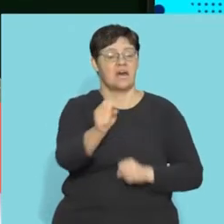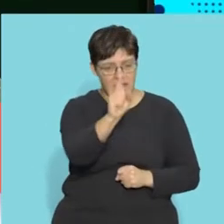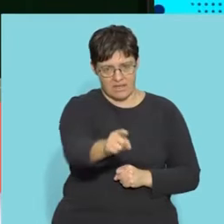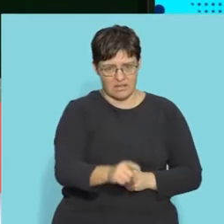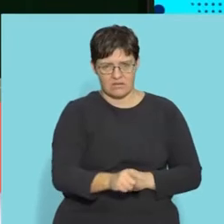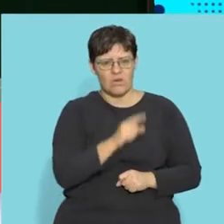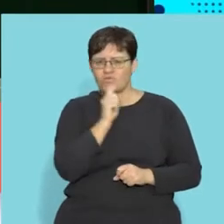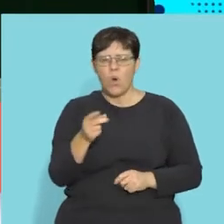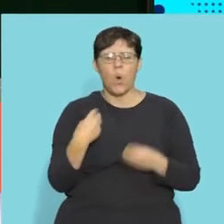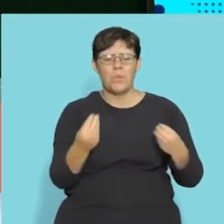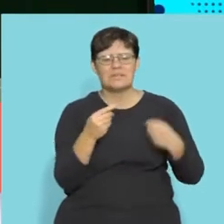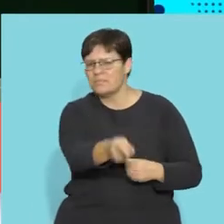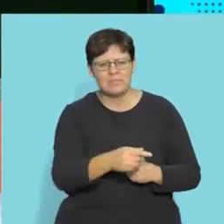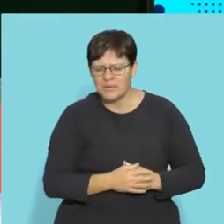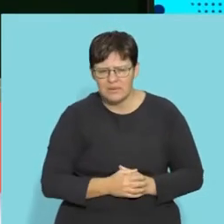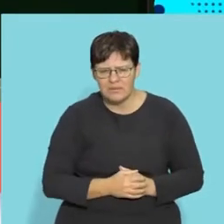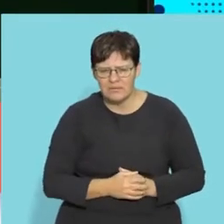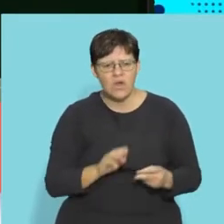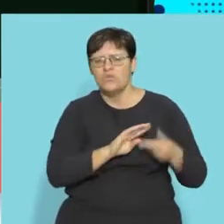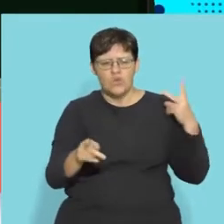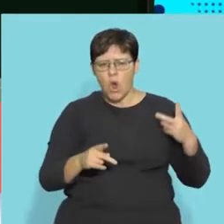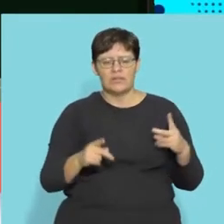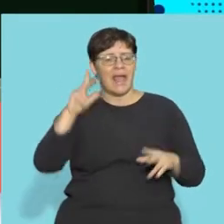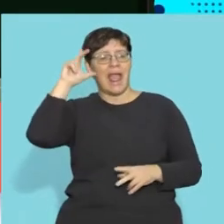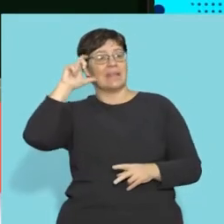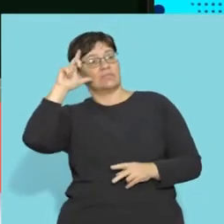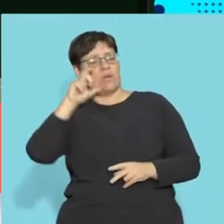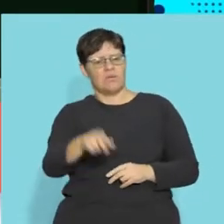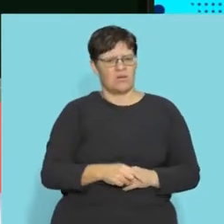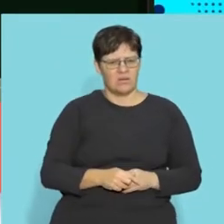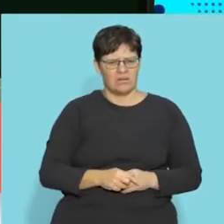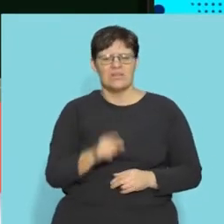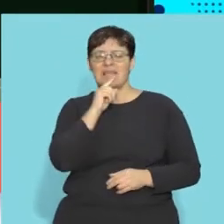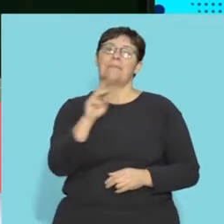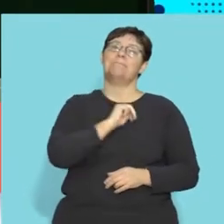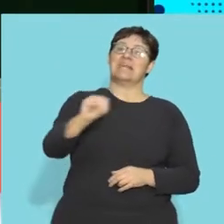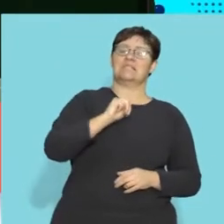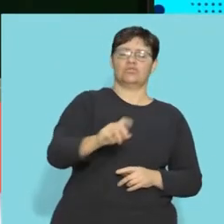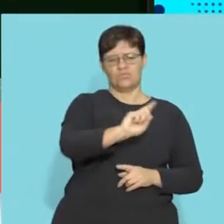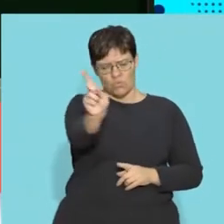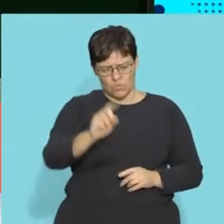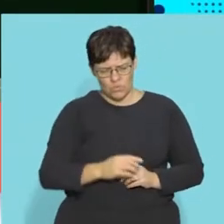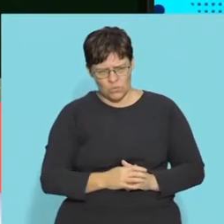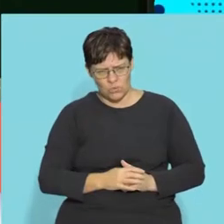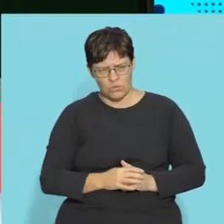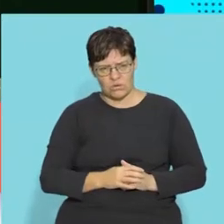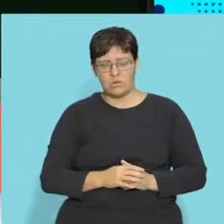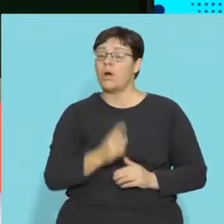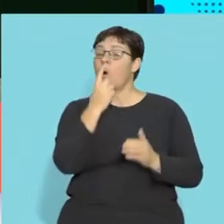Ever. This is not a WhatsApp. This is not your Instagram DM. You cannot talk about messages here. No messages.